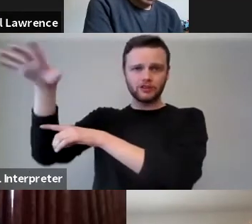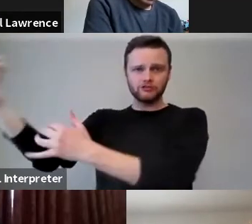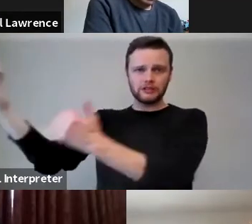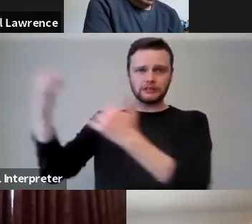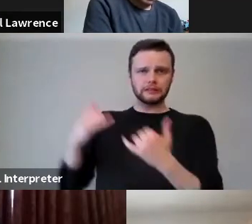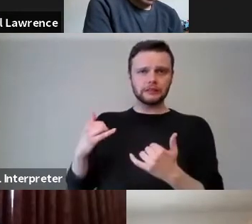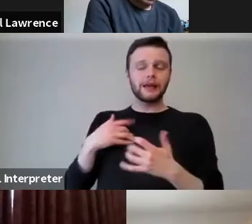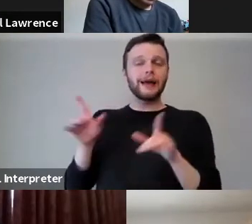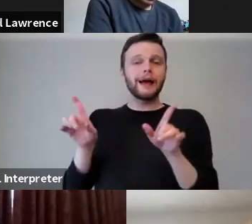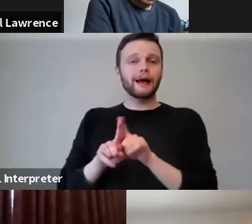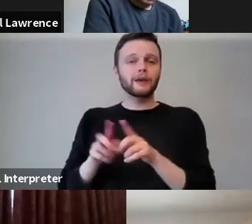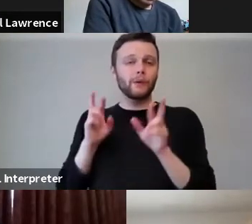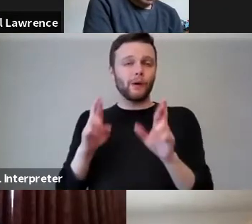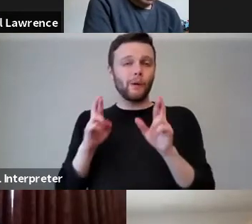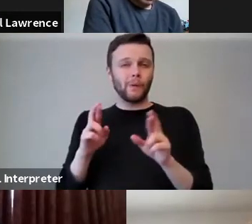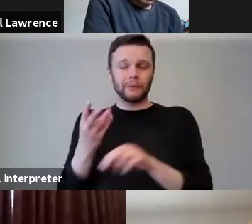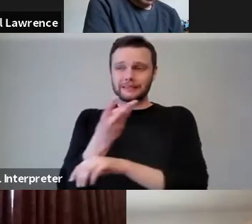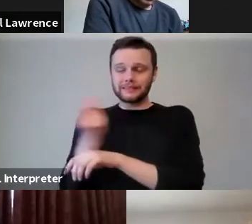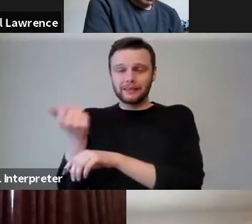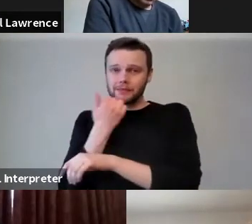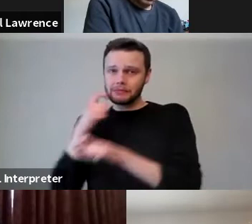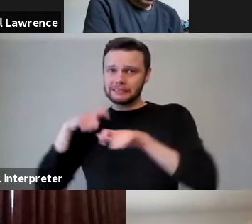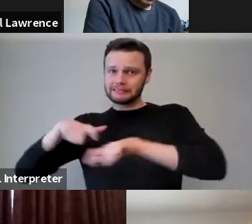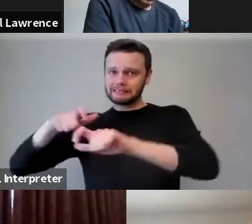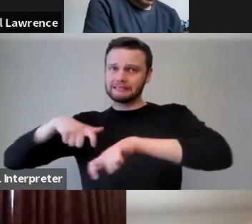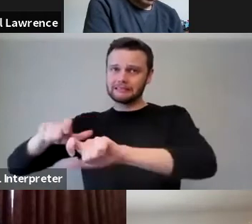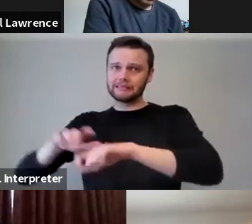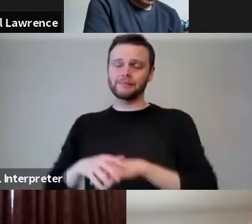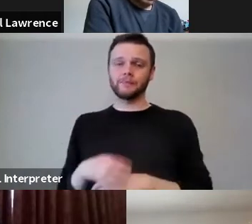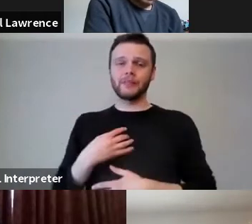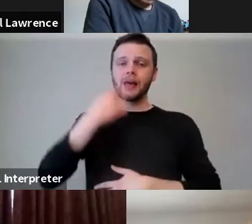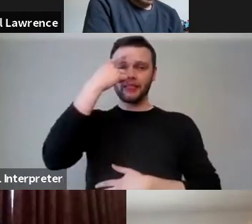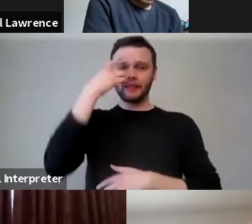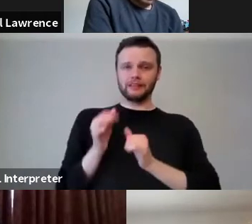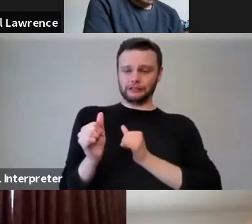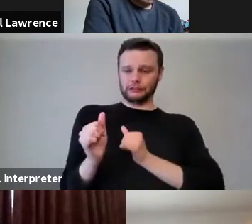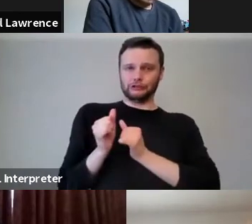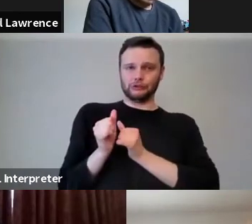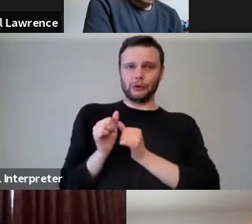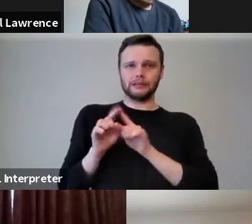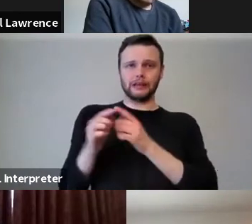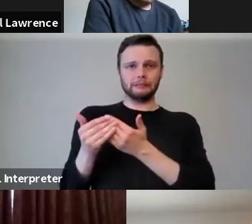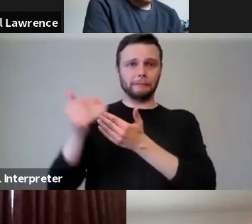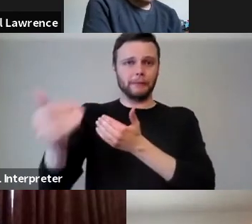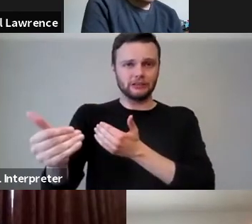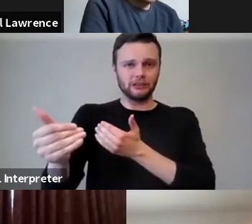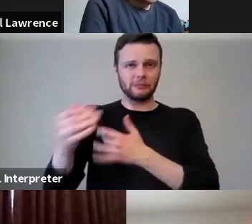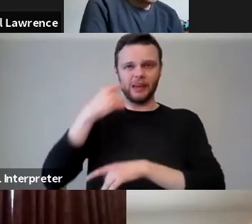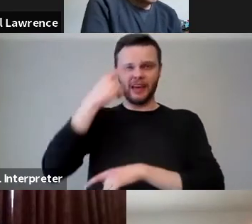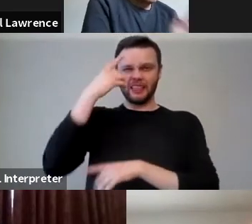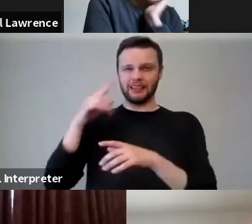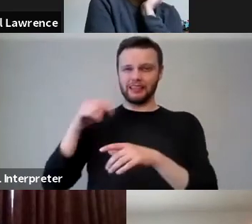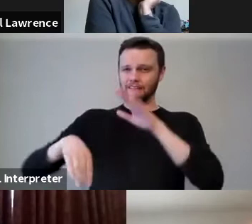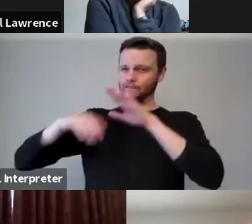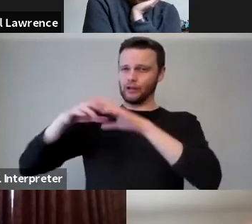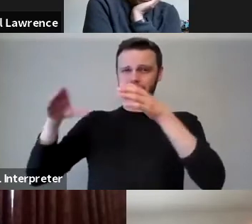hope to maintain some of those numbers, I think without doubt, certainly in short, if not to the medium term, that whole demographic